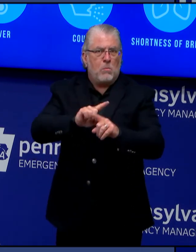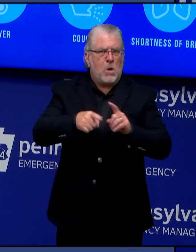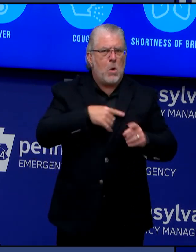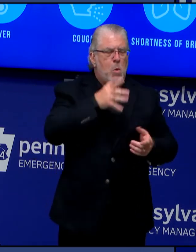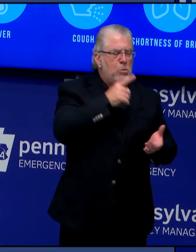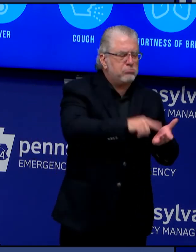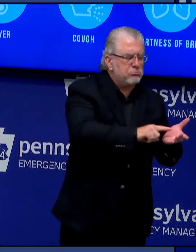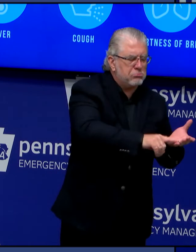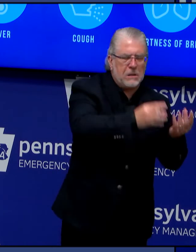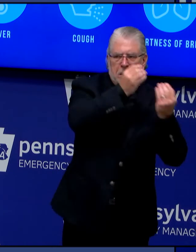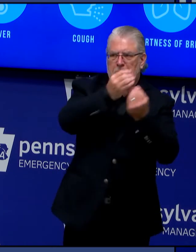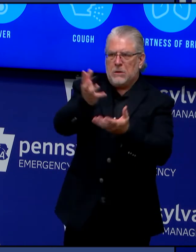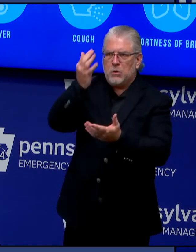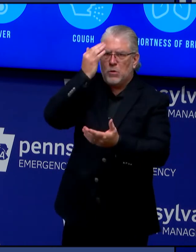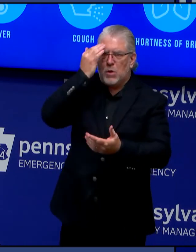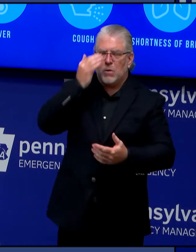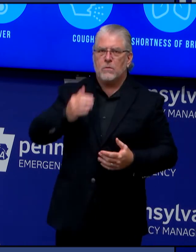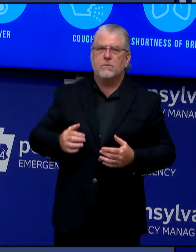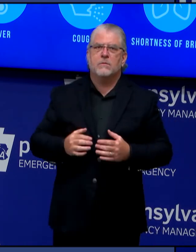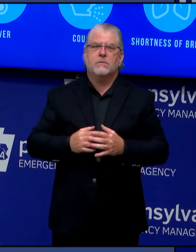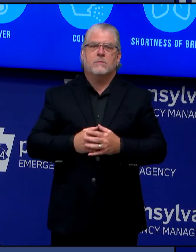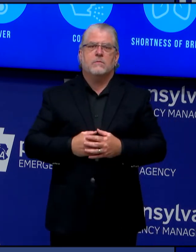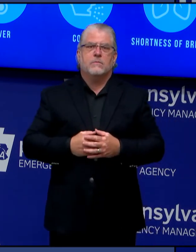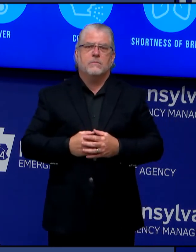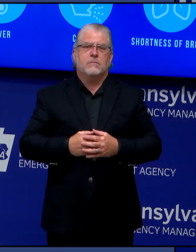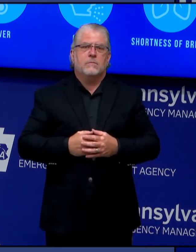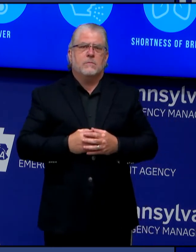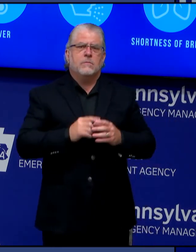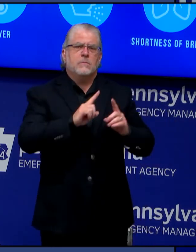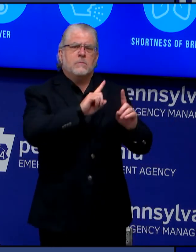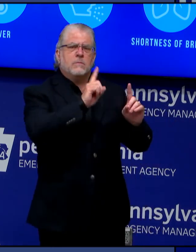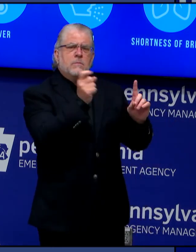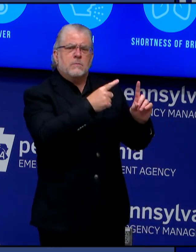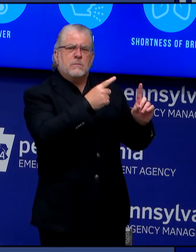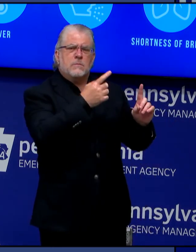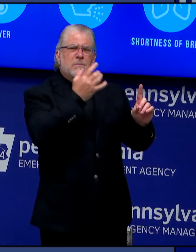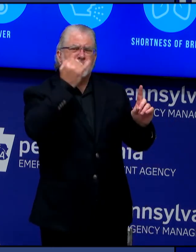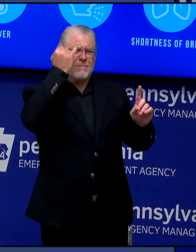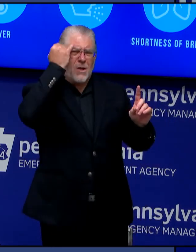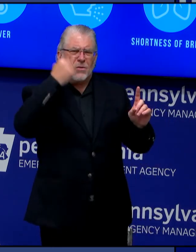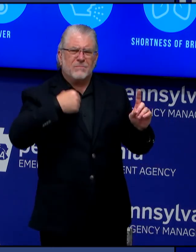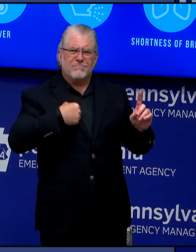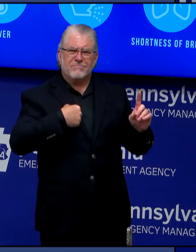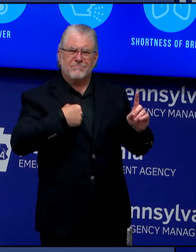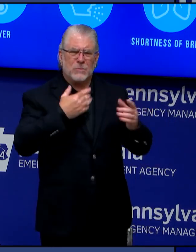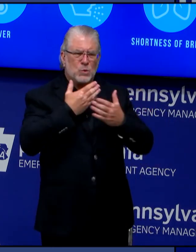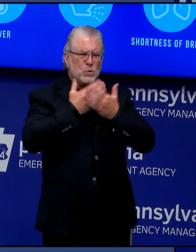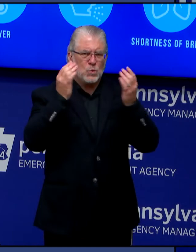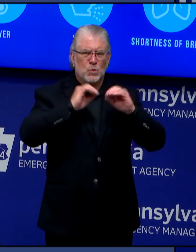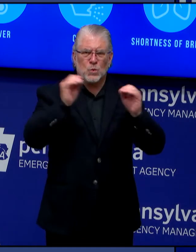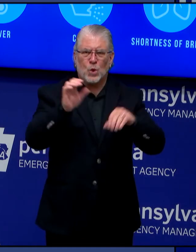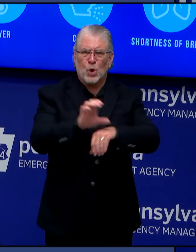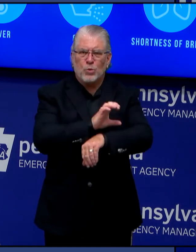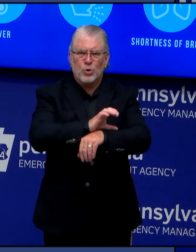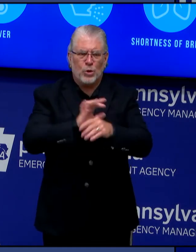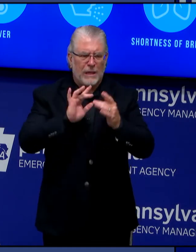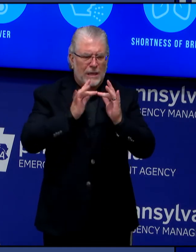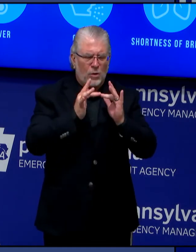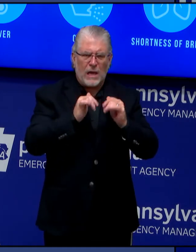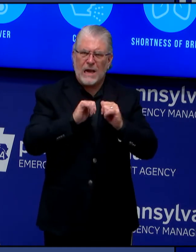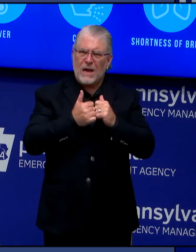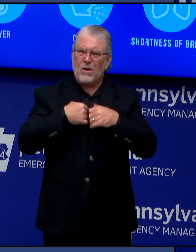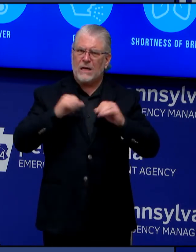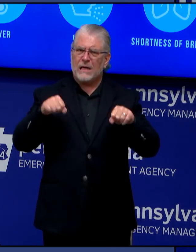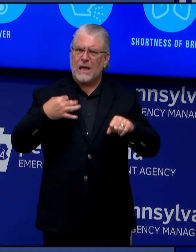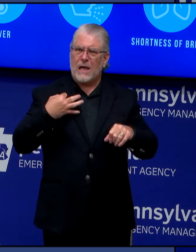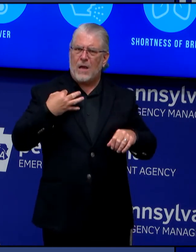And a viewer has asked, how can I apply if I don't have access to the internet? So people can also apply